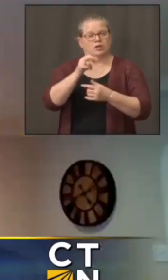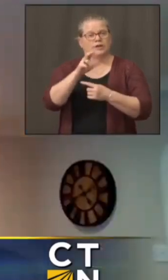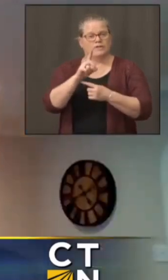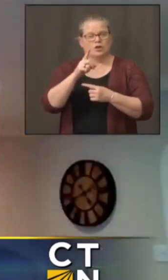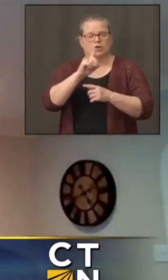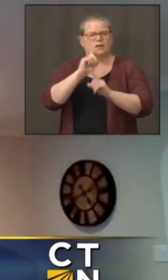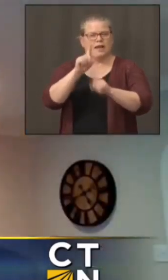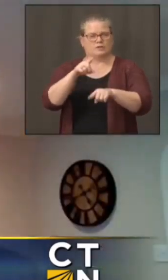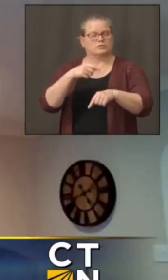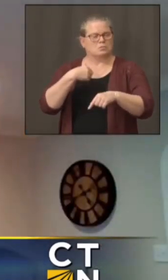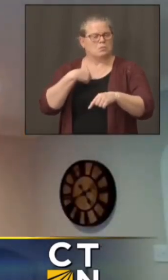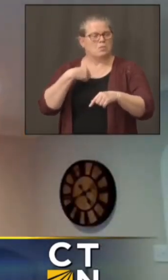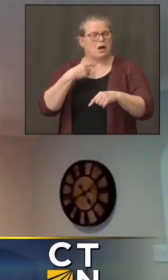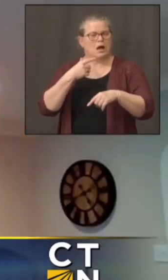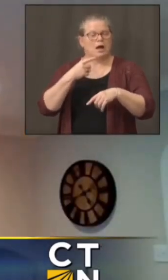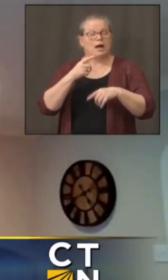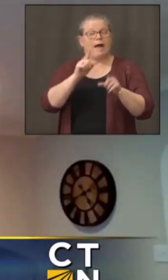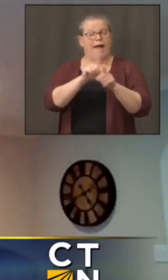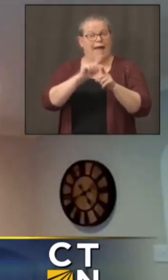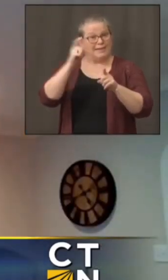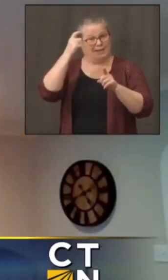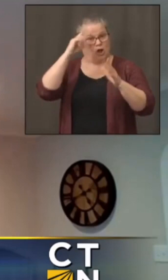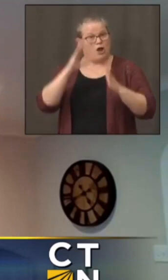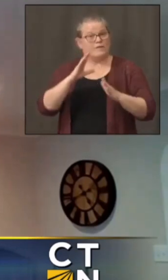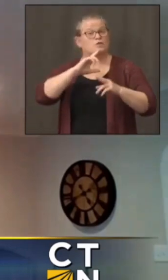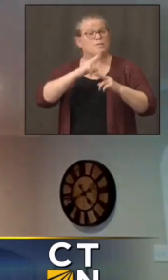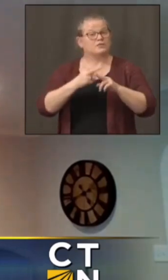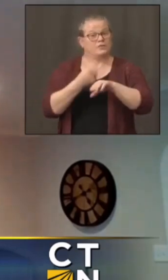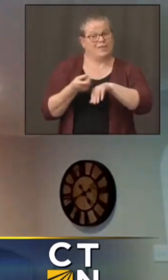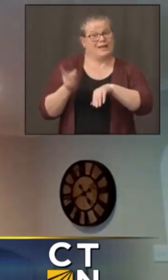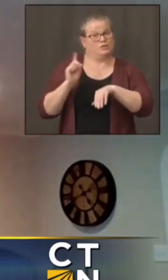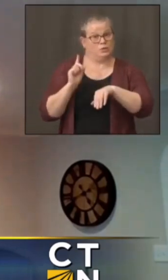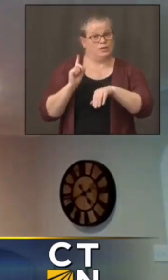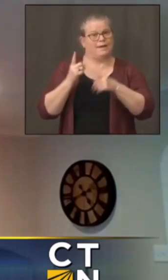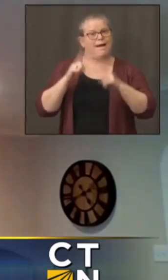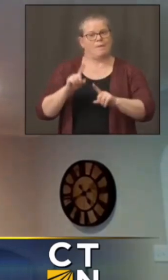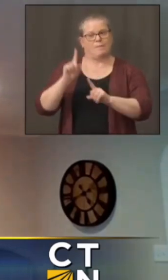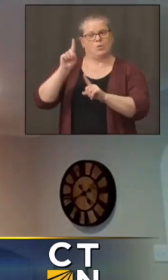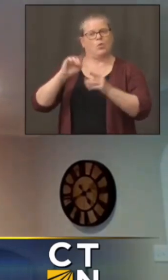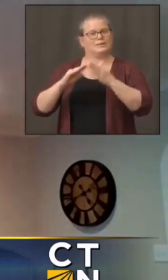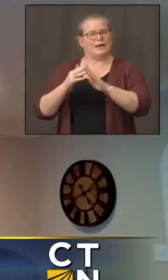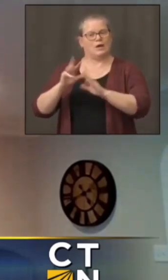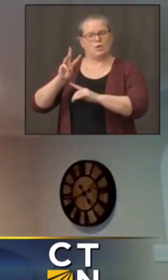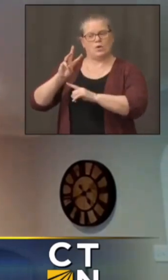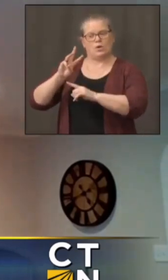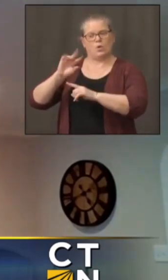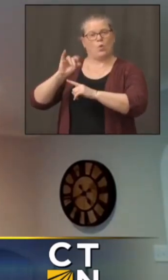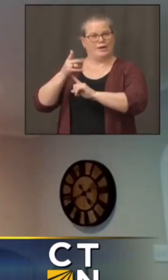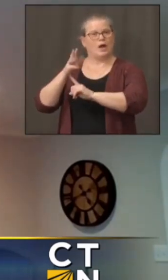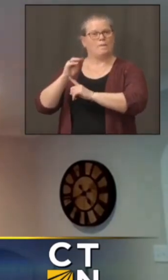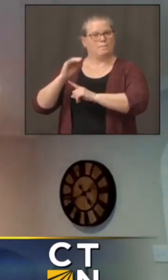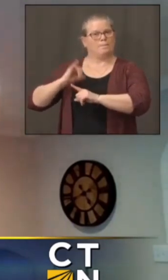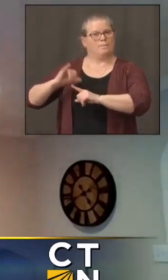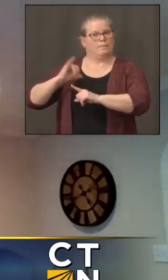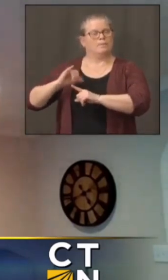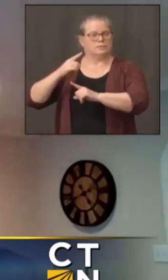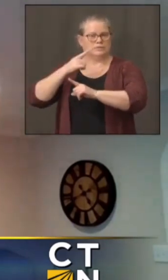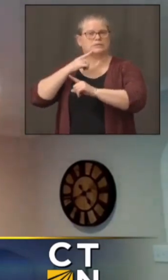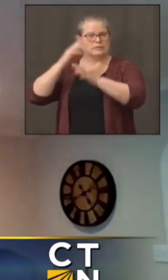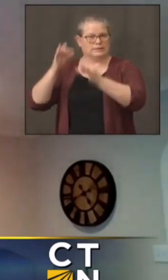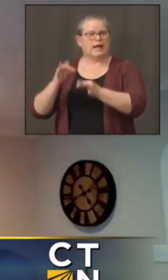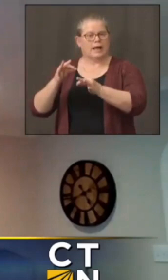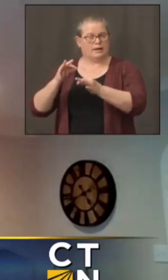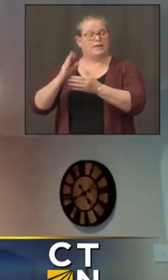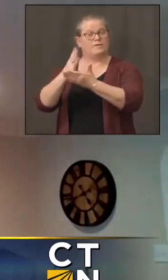As the governor mentioned from last week's list, only Wyndham indicated that they would roll back. The new additions to the list,